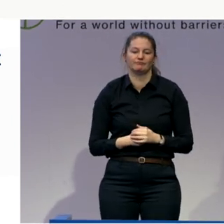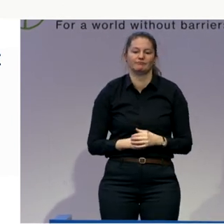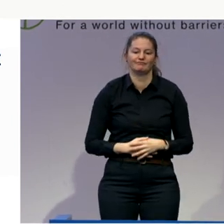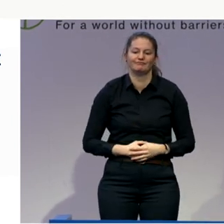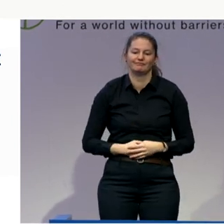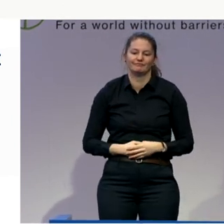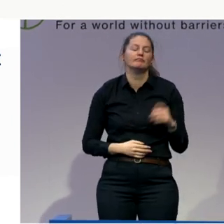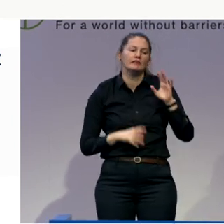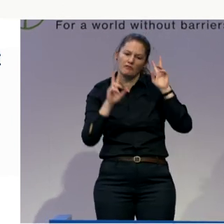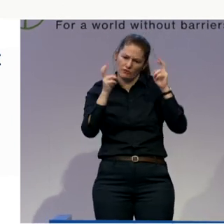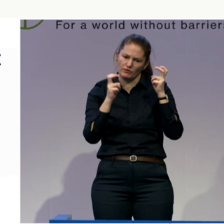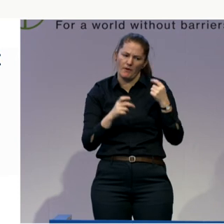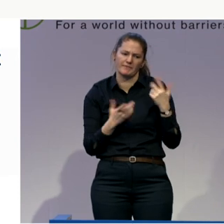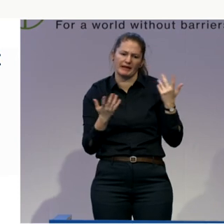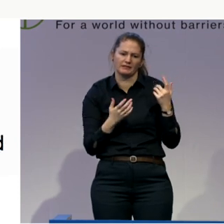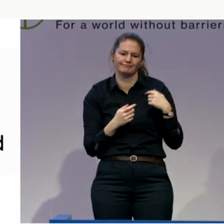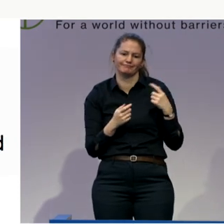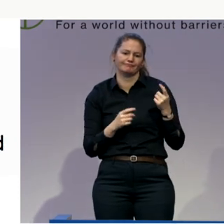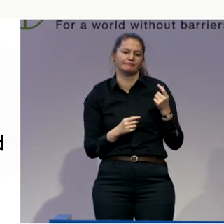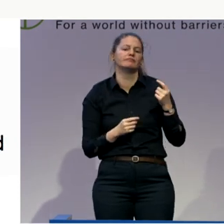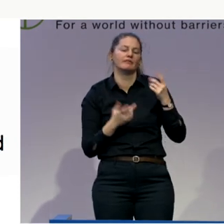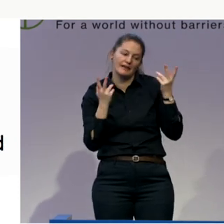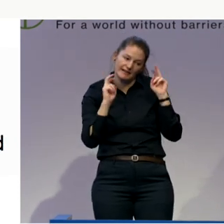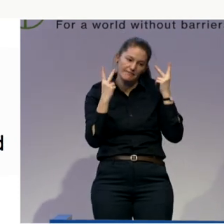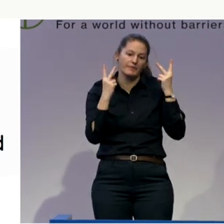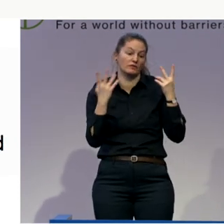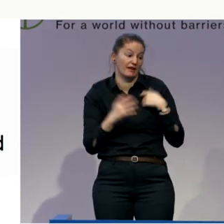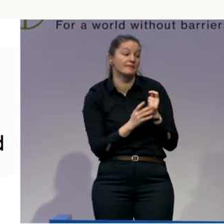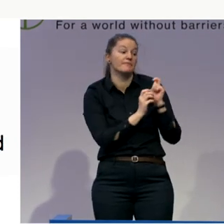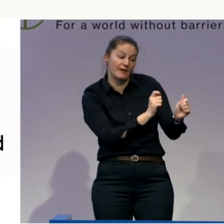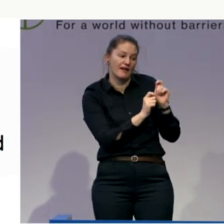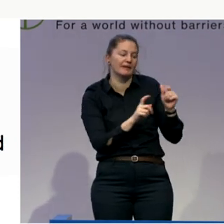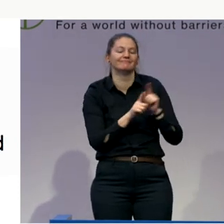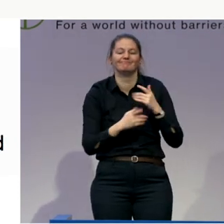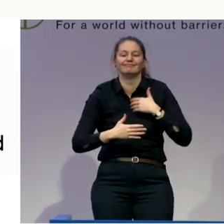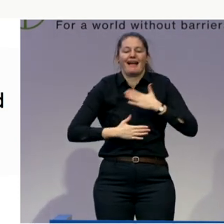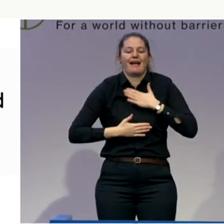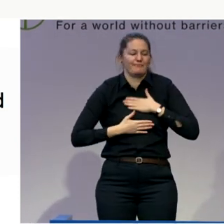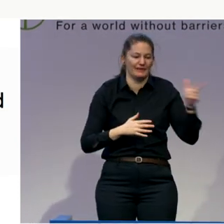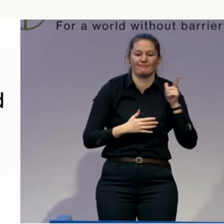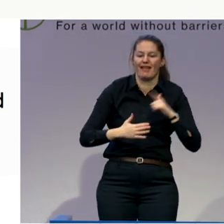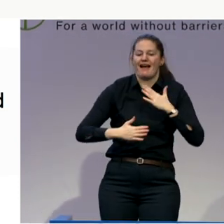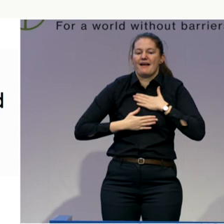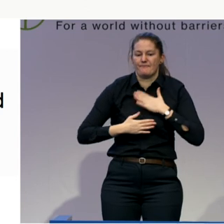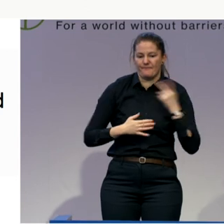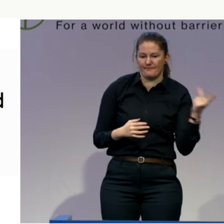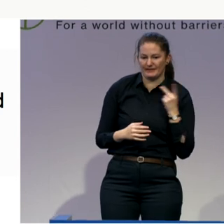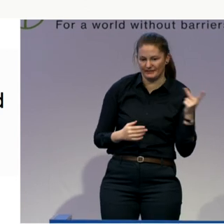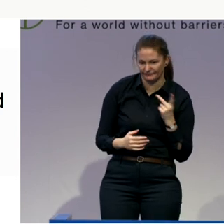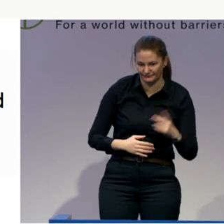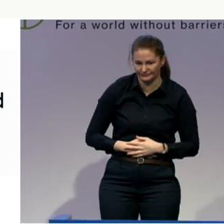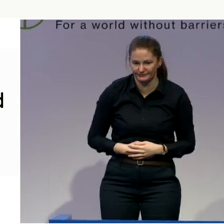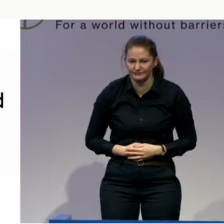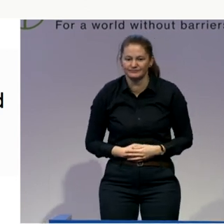that. People are personal assistants because they're young people in transition. They're women returning to the labor market. And they're